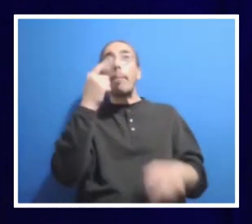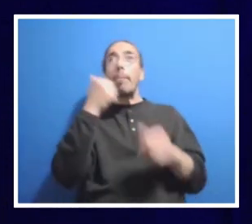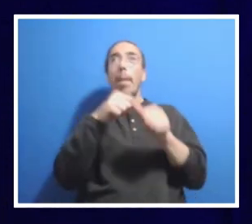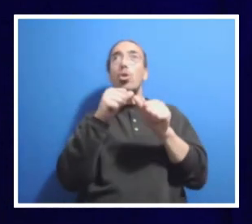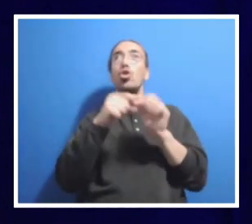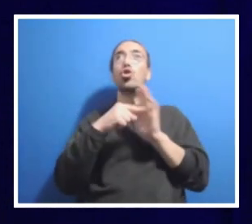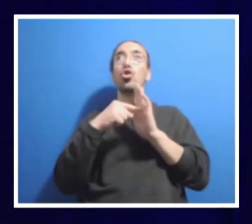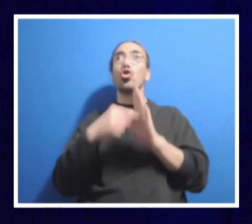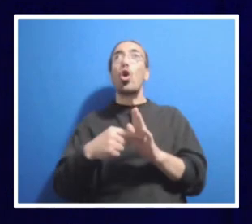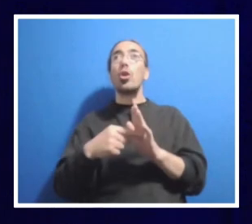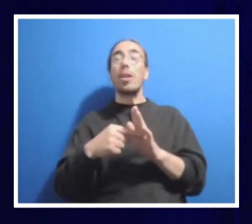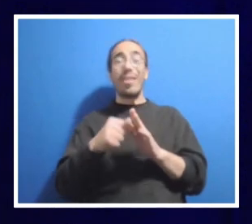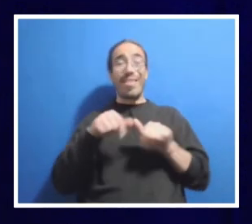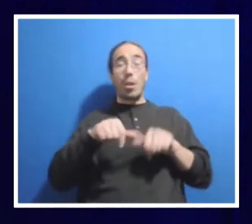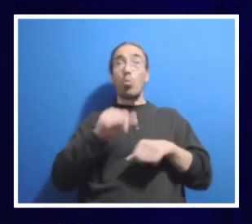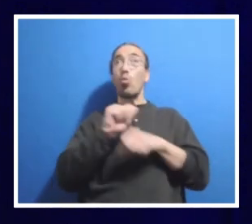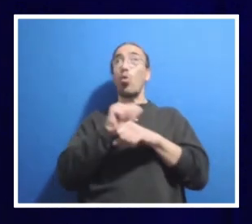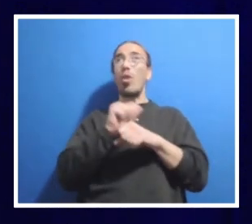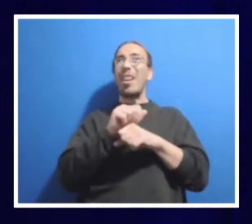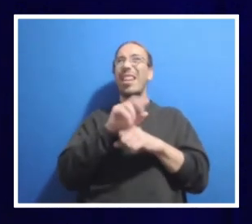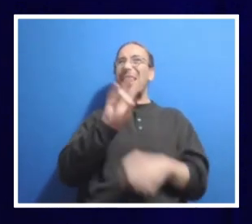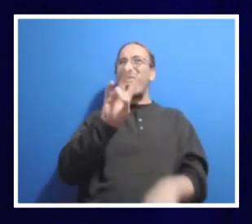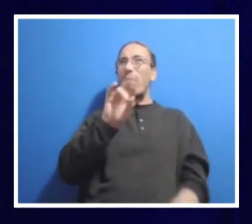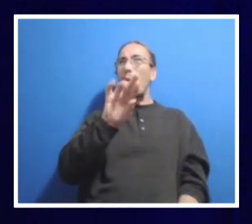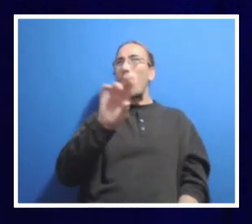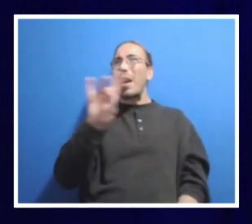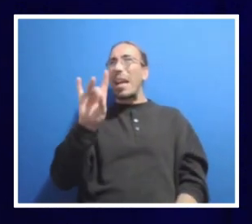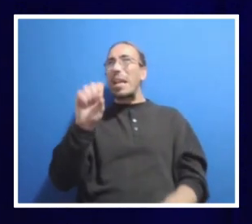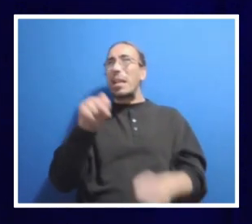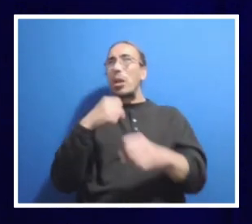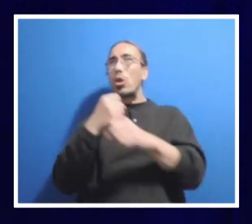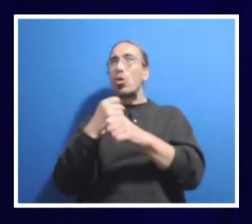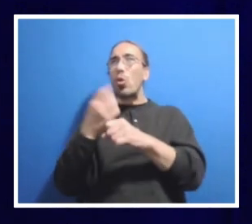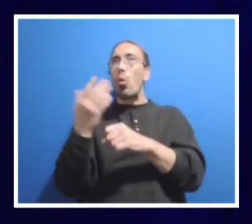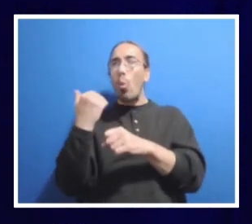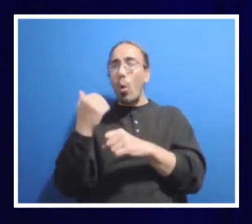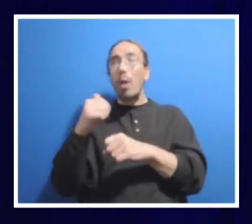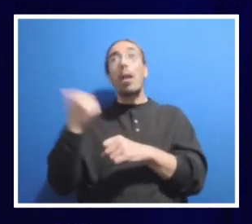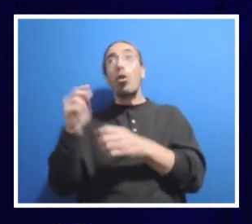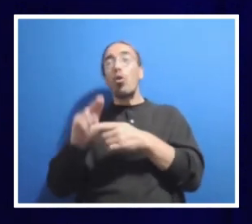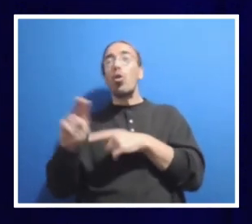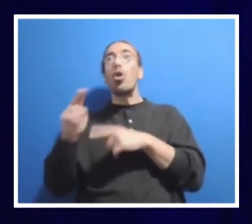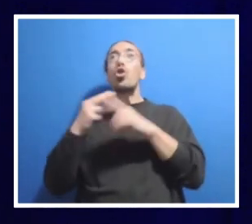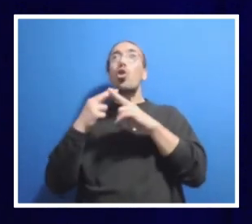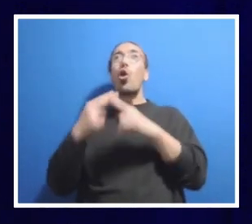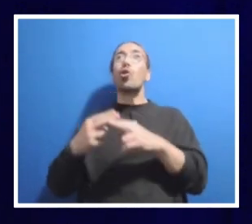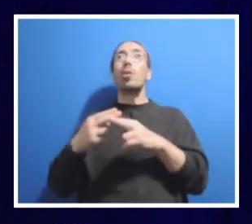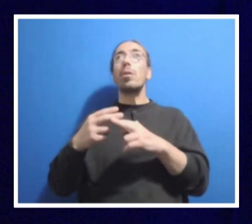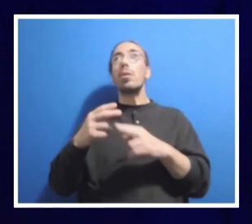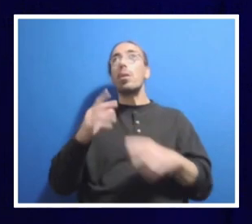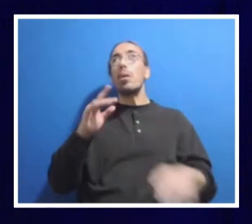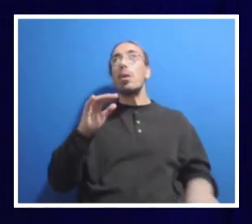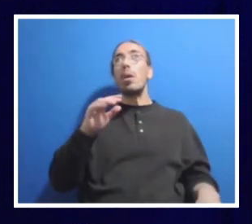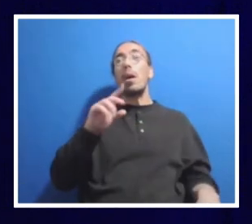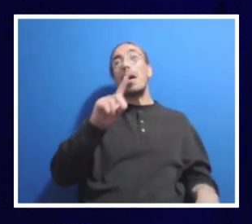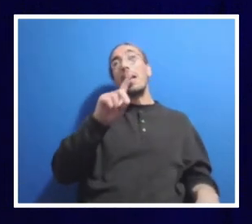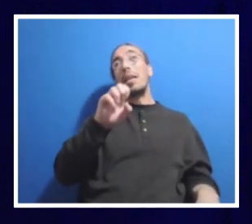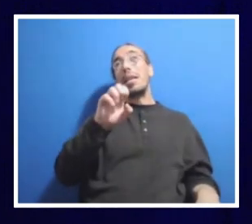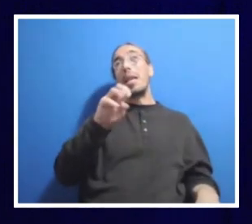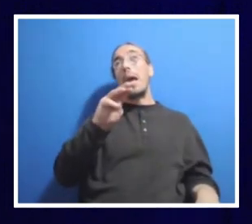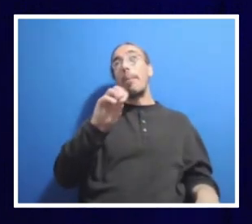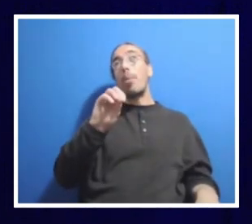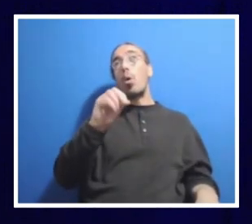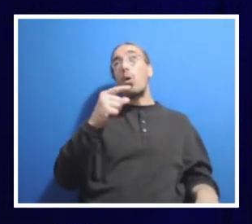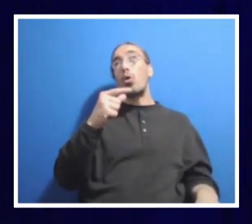work seven, eight years ago at other universities I was at. We called it, you know, it's called the demographic cliff. I'm sure you're all